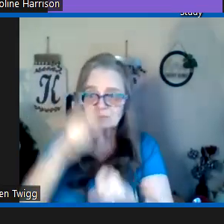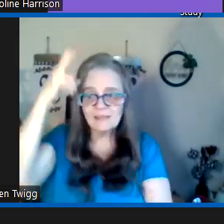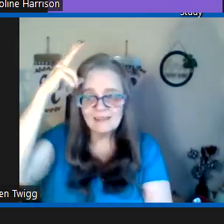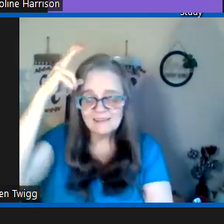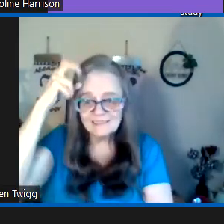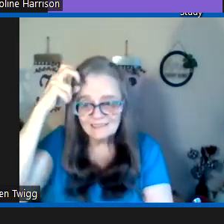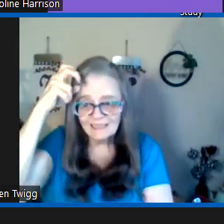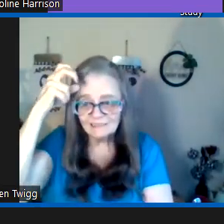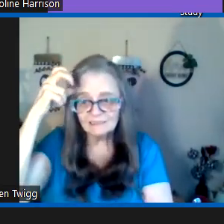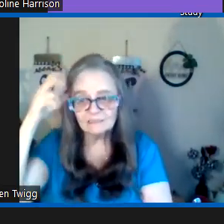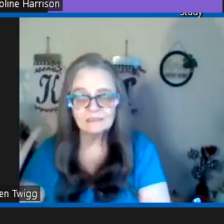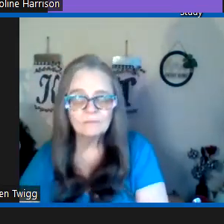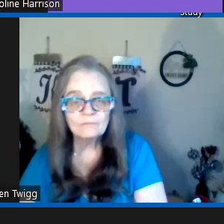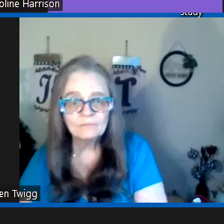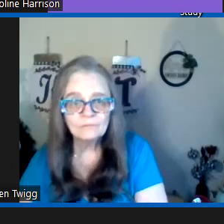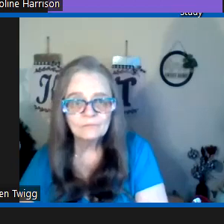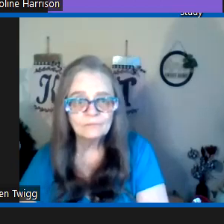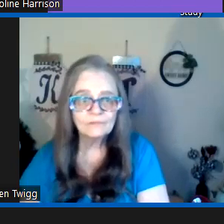it from satan